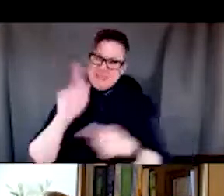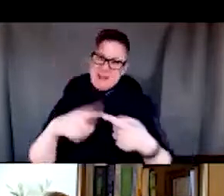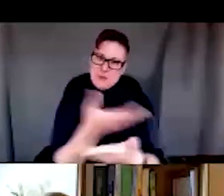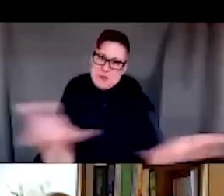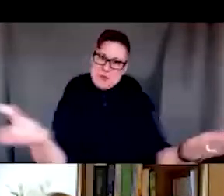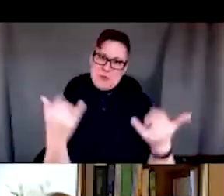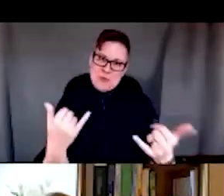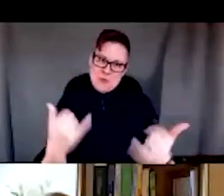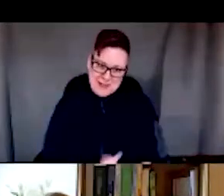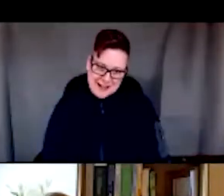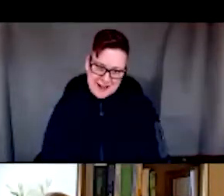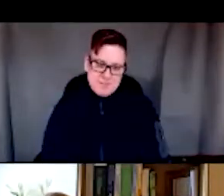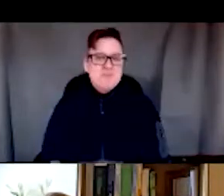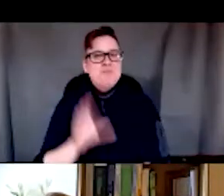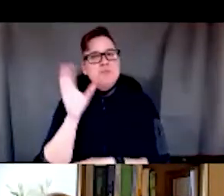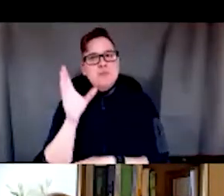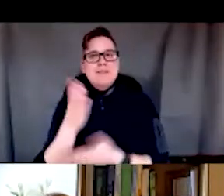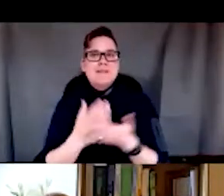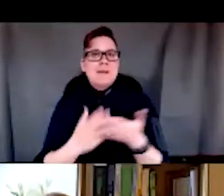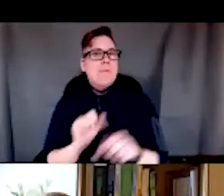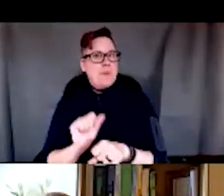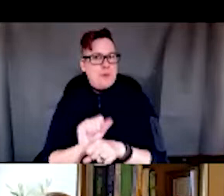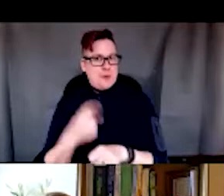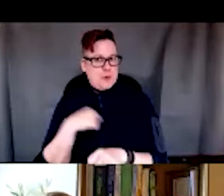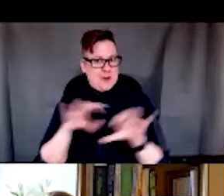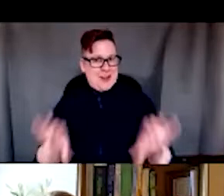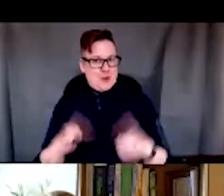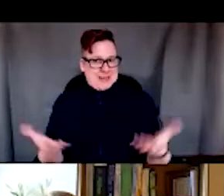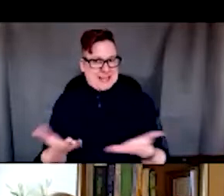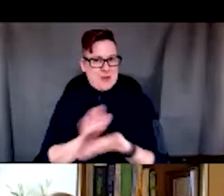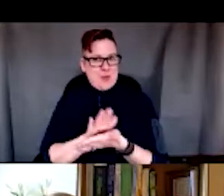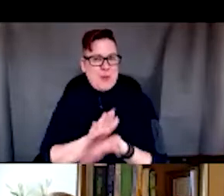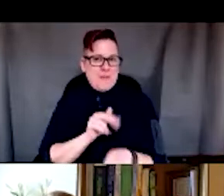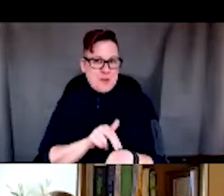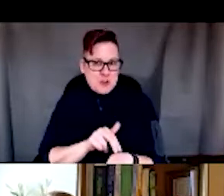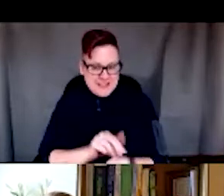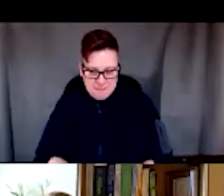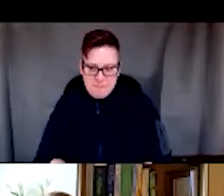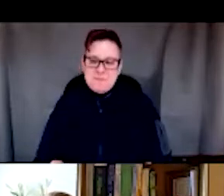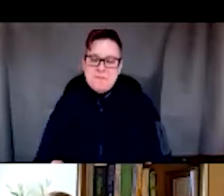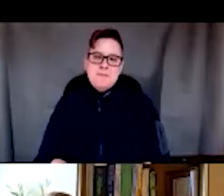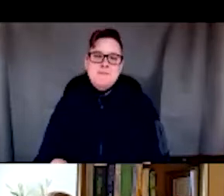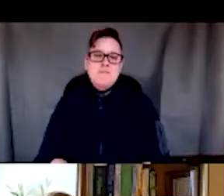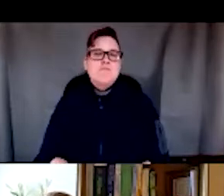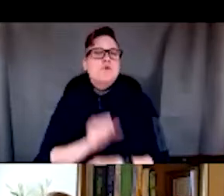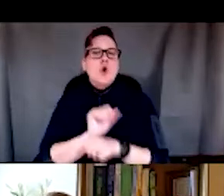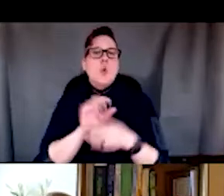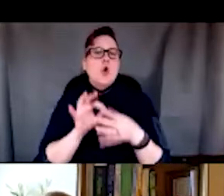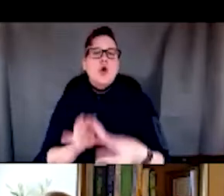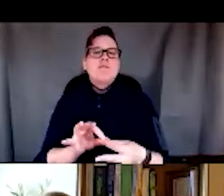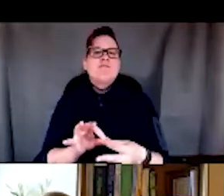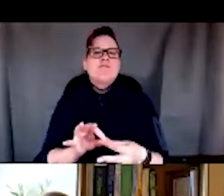on some of the work that we have done here at the School of Nursing around bridging some